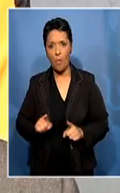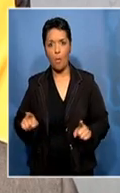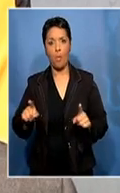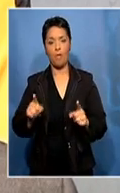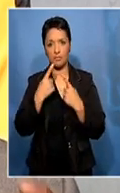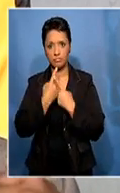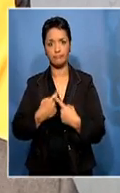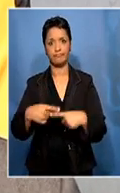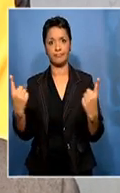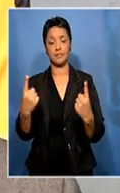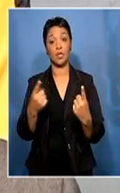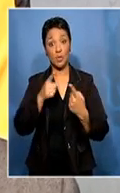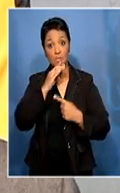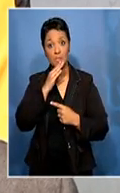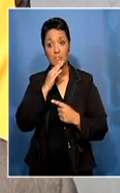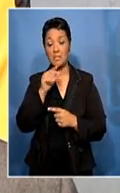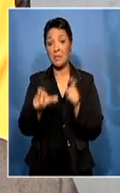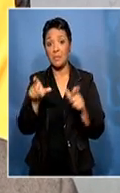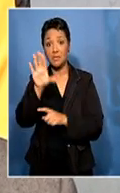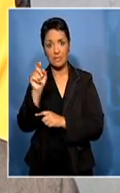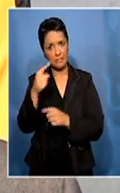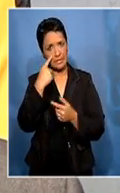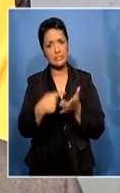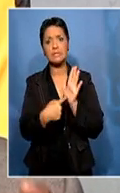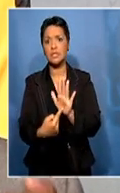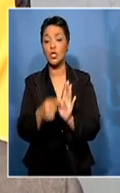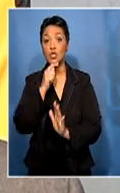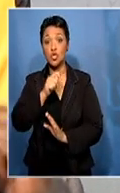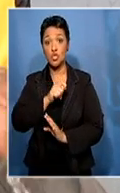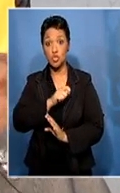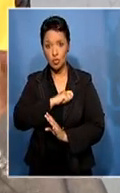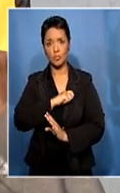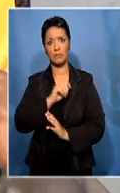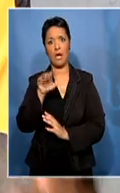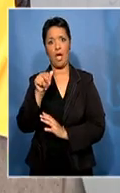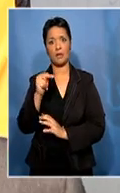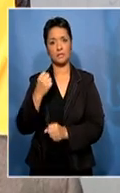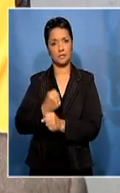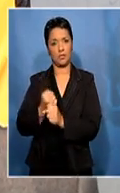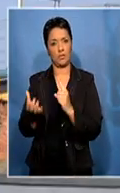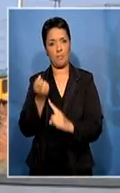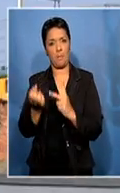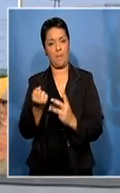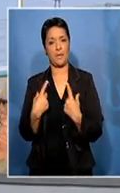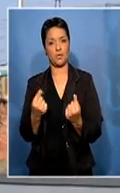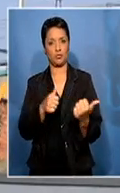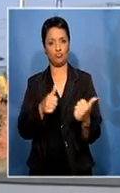so that people must see what we have done to the mandate that they gave us in 1994.